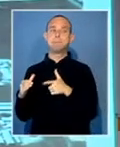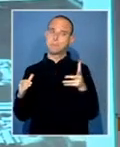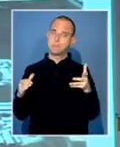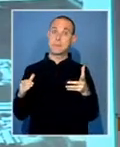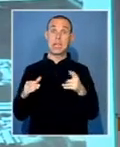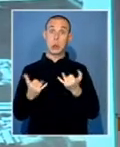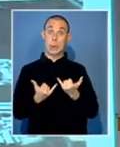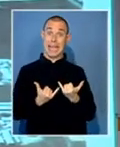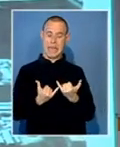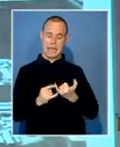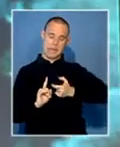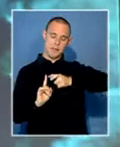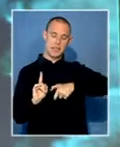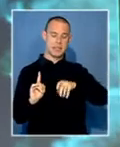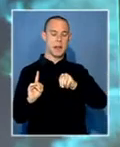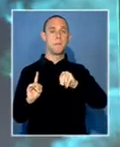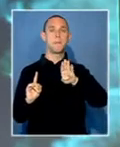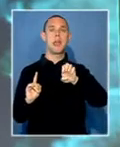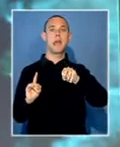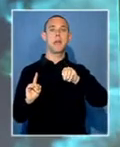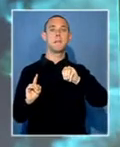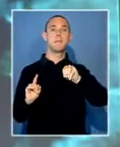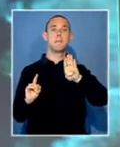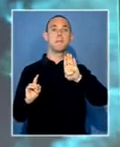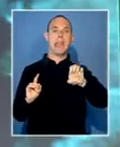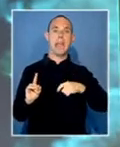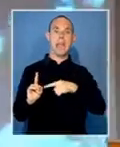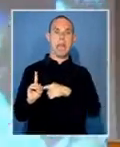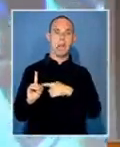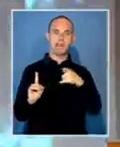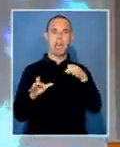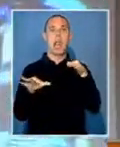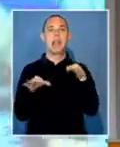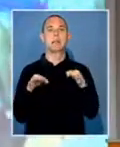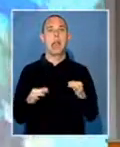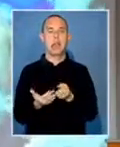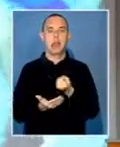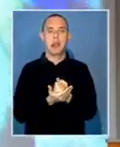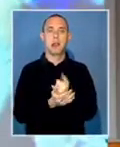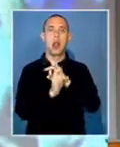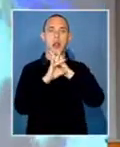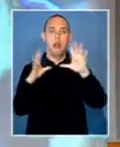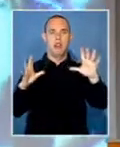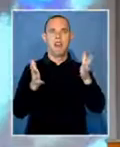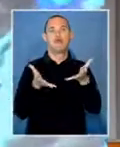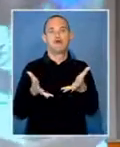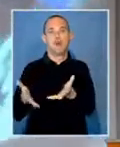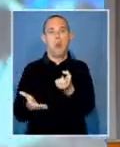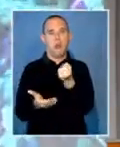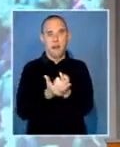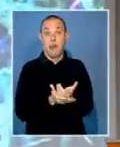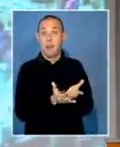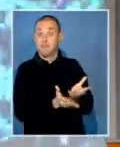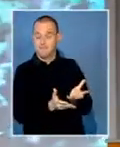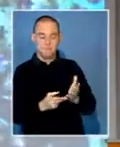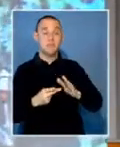testimony. He questioned why the miners were crouched on the floor, clicking their weapons and singing inflammatory songs,